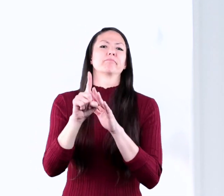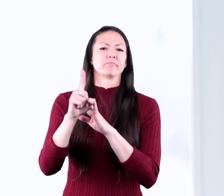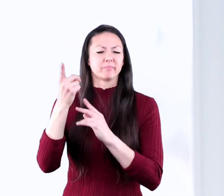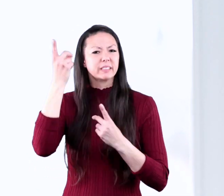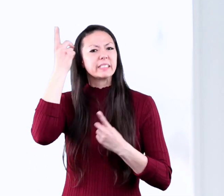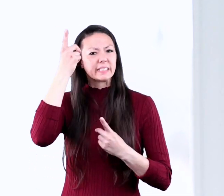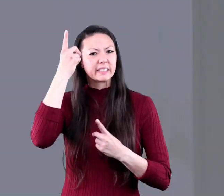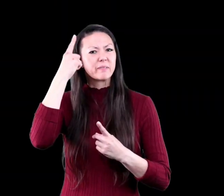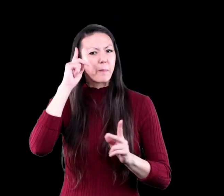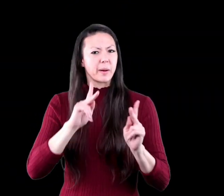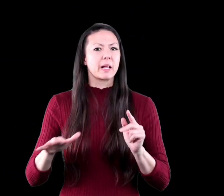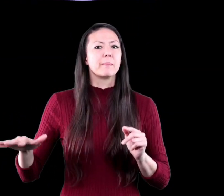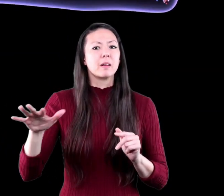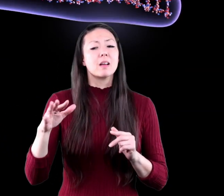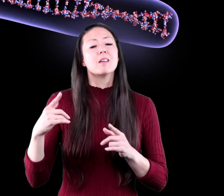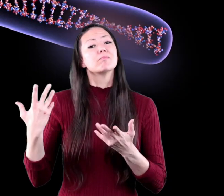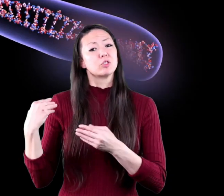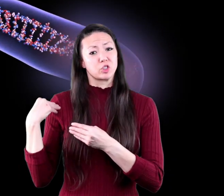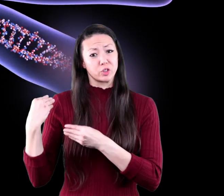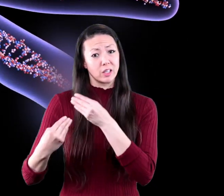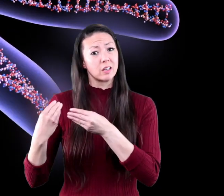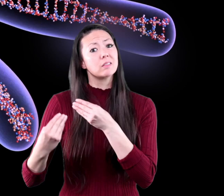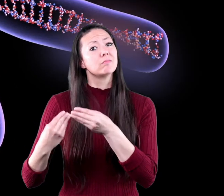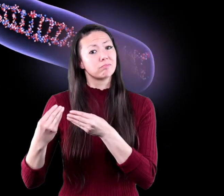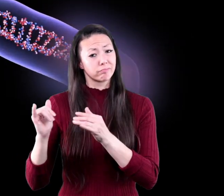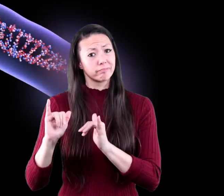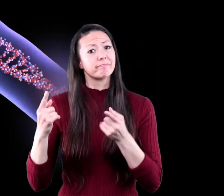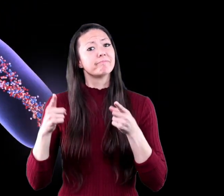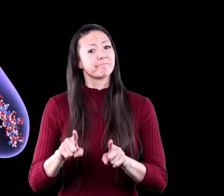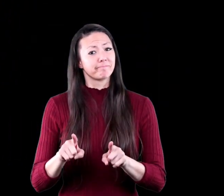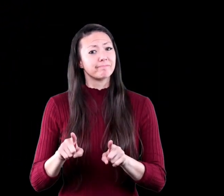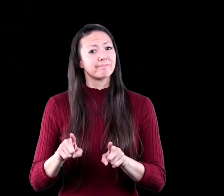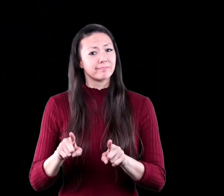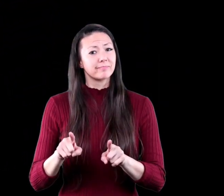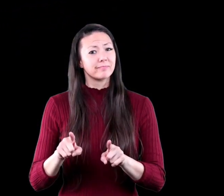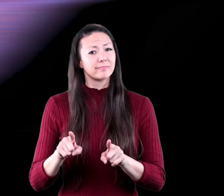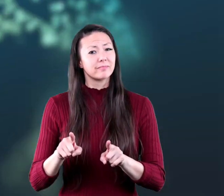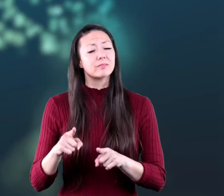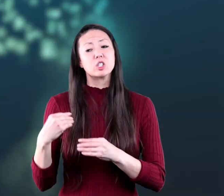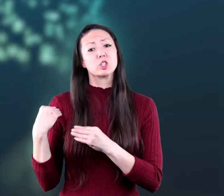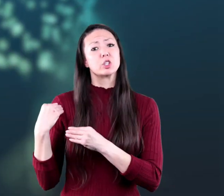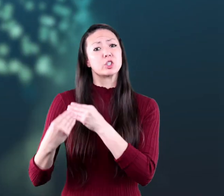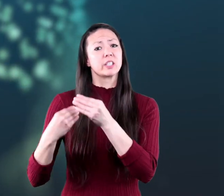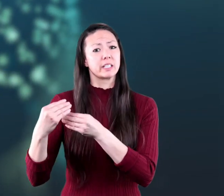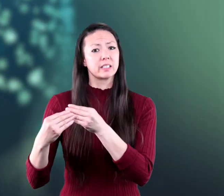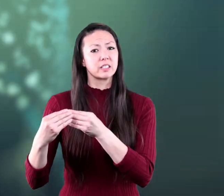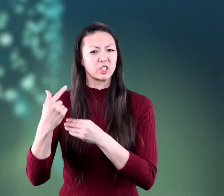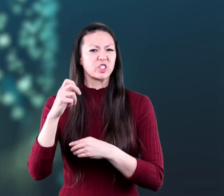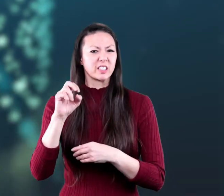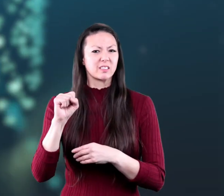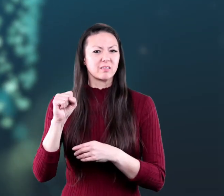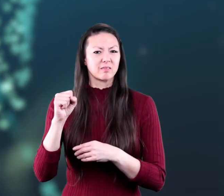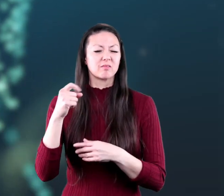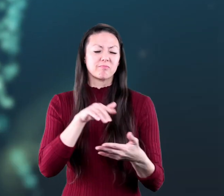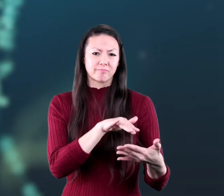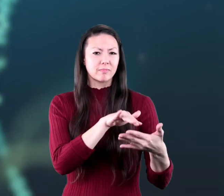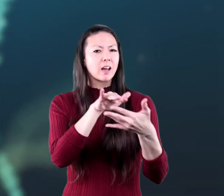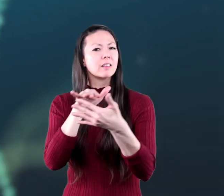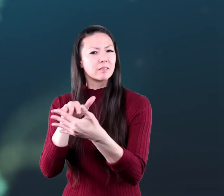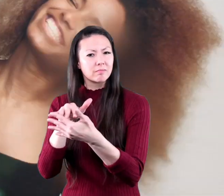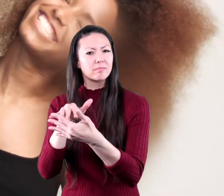disease but genetics can also play a role genetics is the study of genes